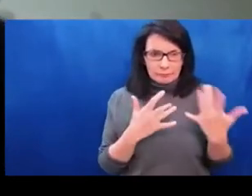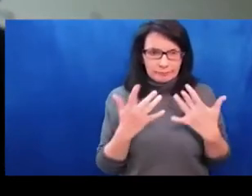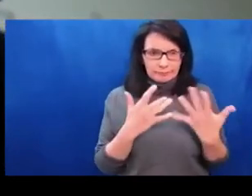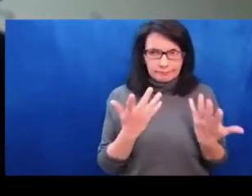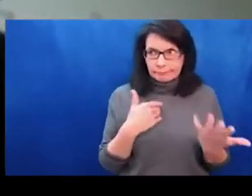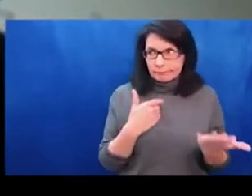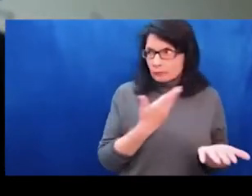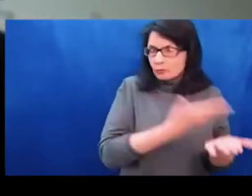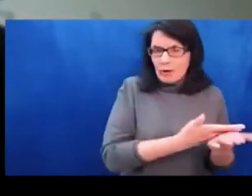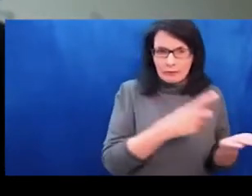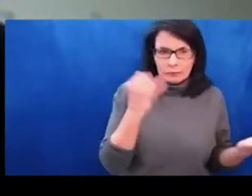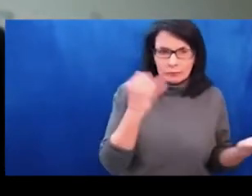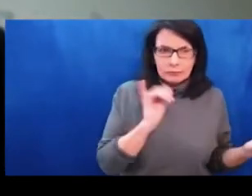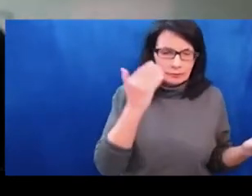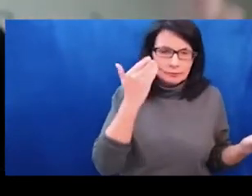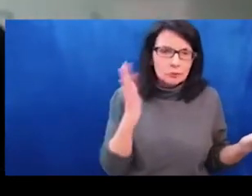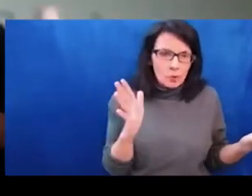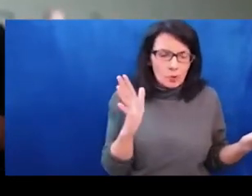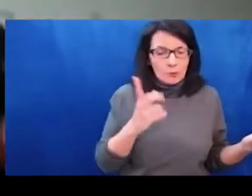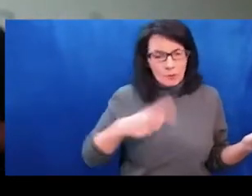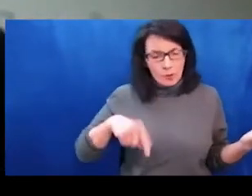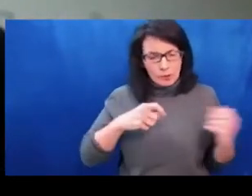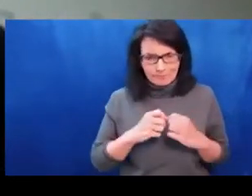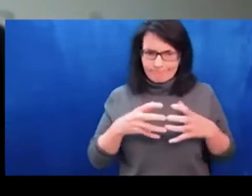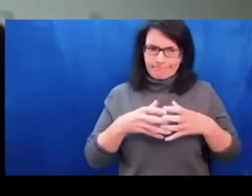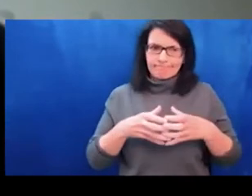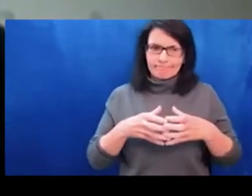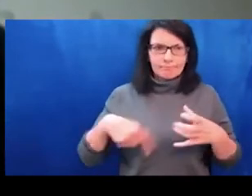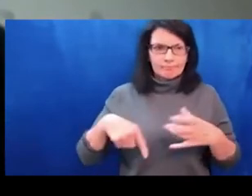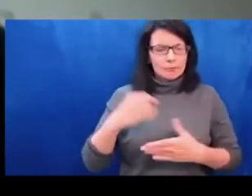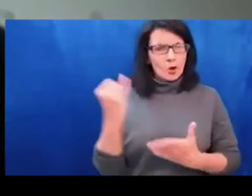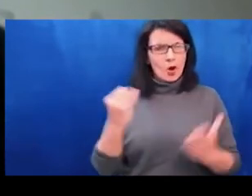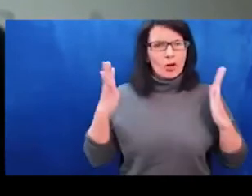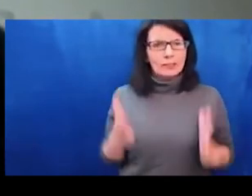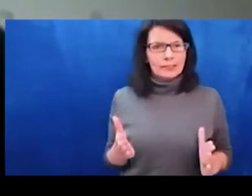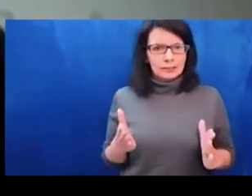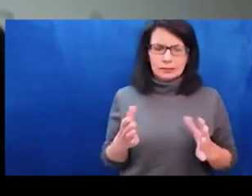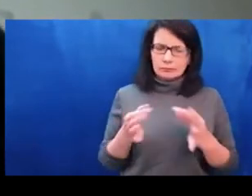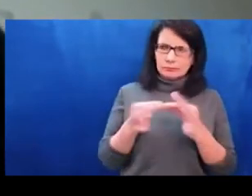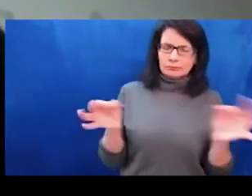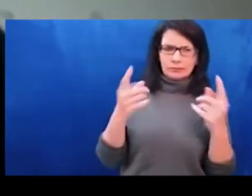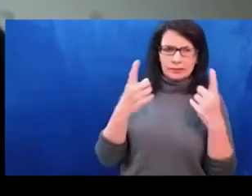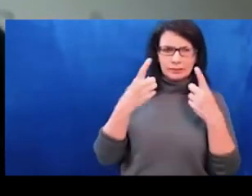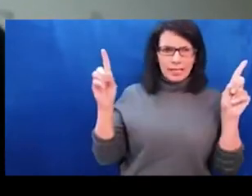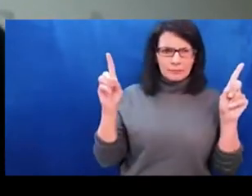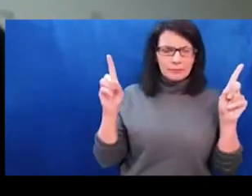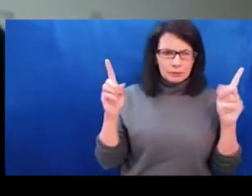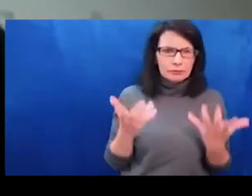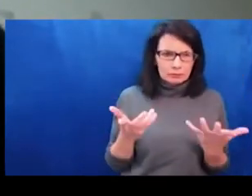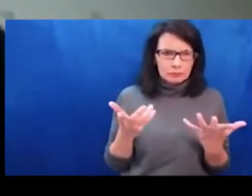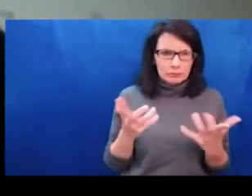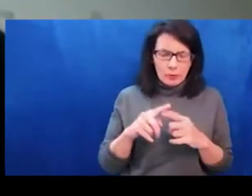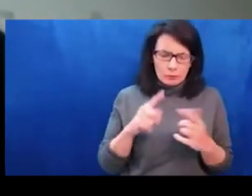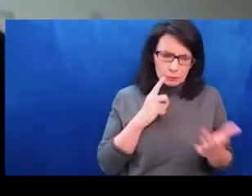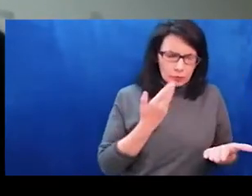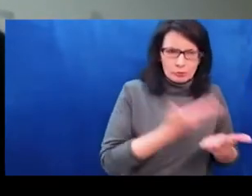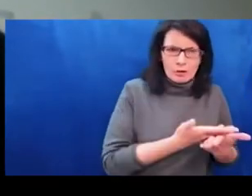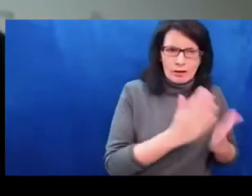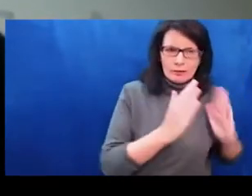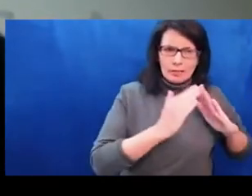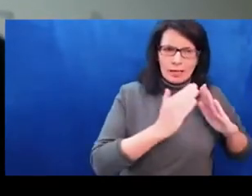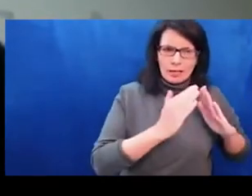really hard for there to be any kind of organized anything when people are literally fleeing. I happened to